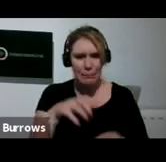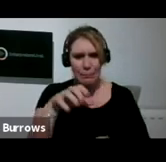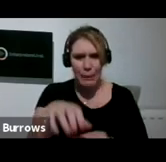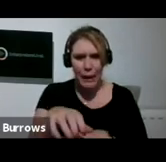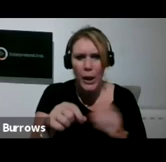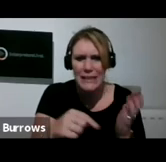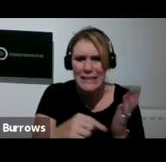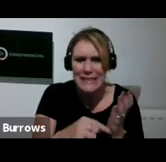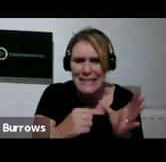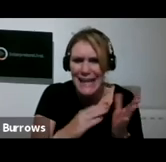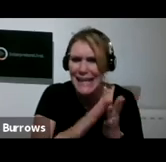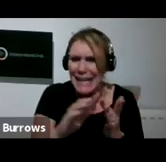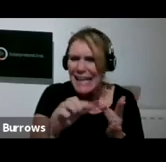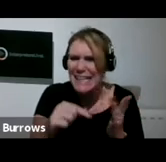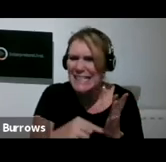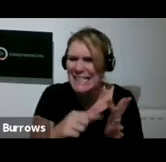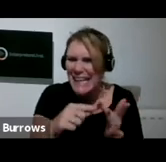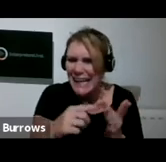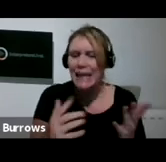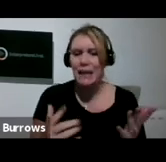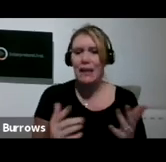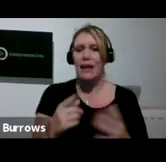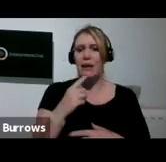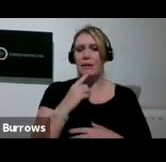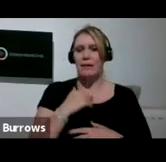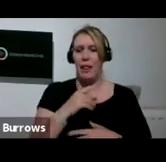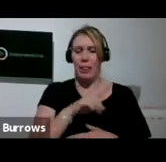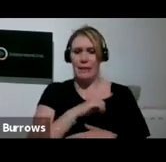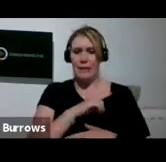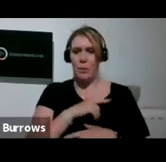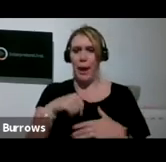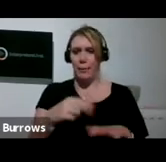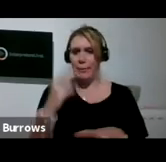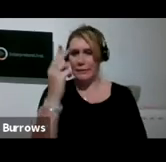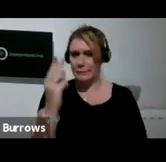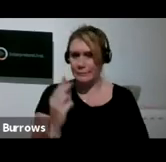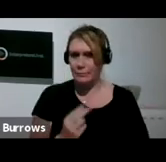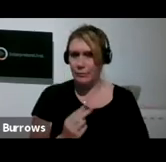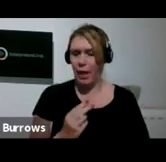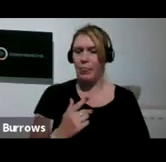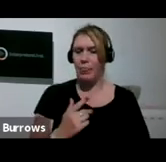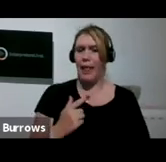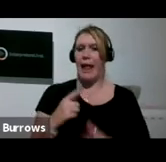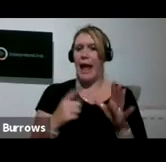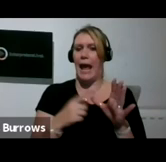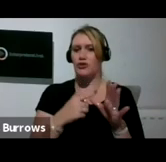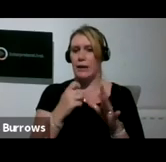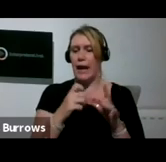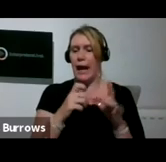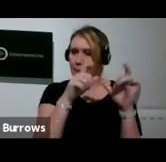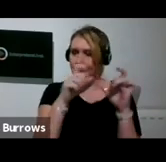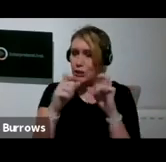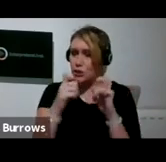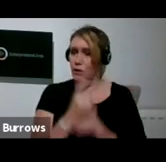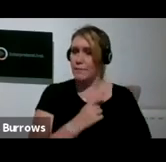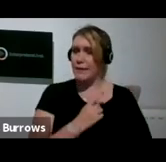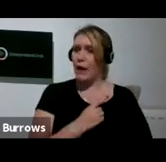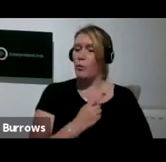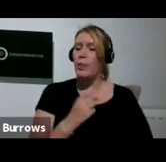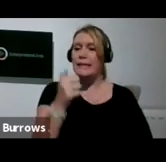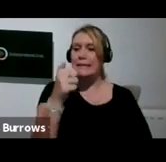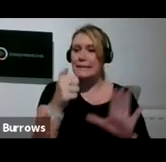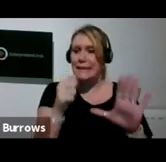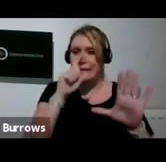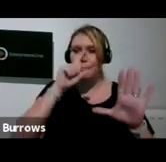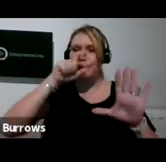coming out my head. And my other half Adrian found a photo of himself with six parrots. So I just thought